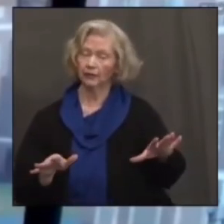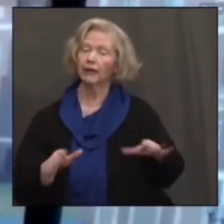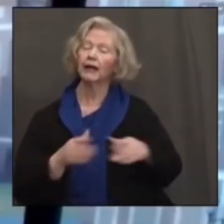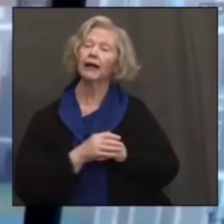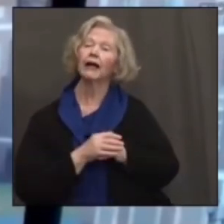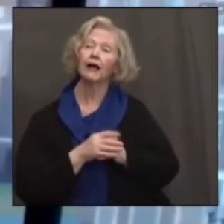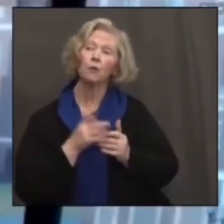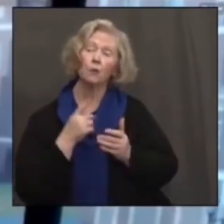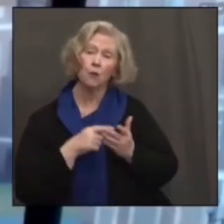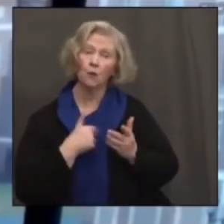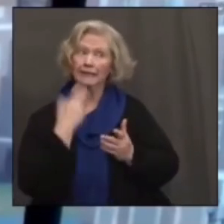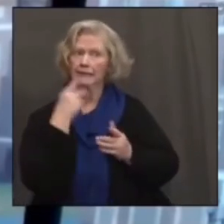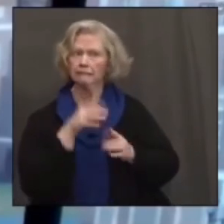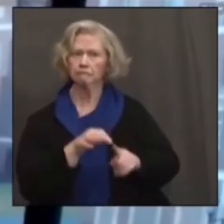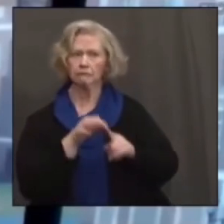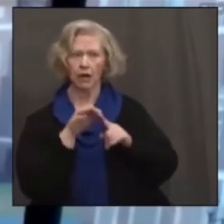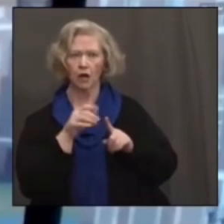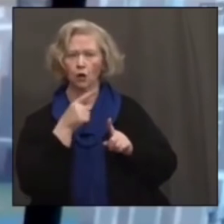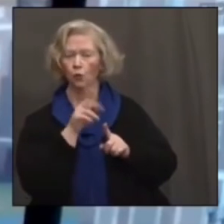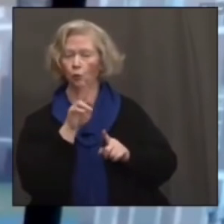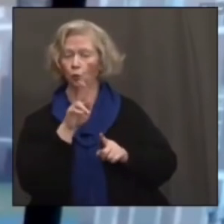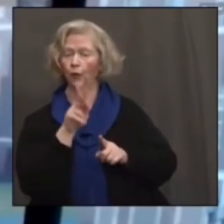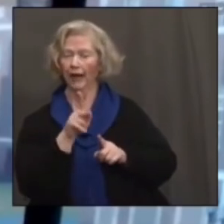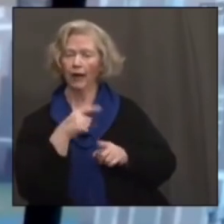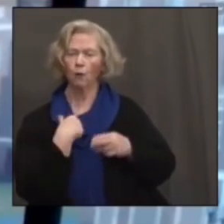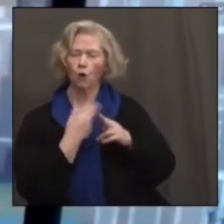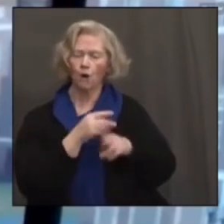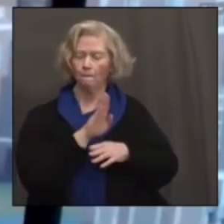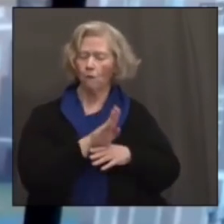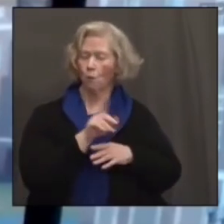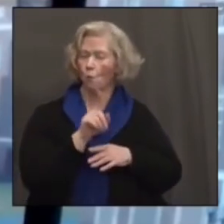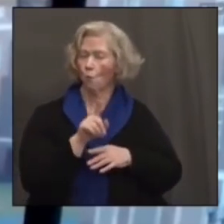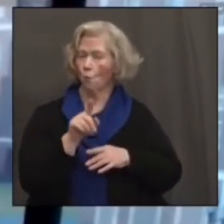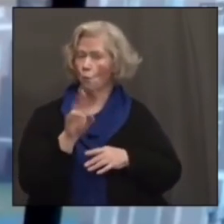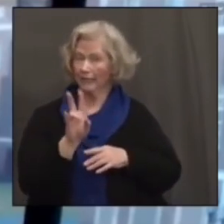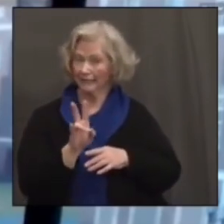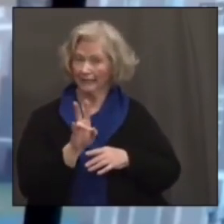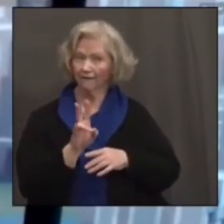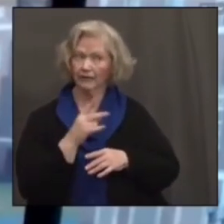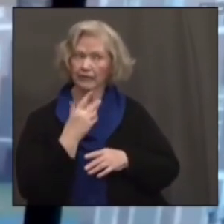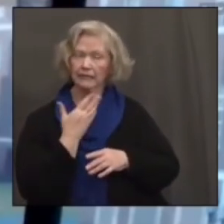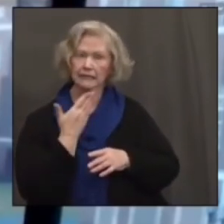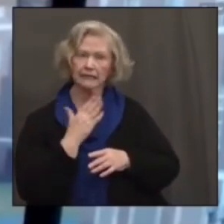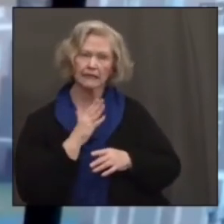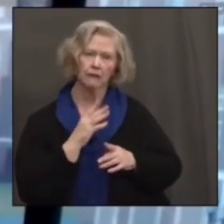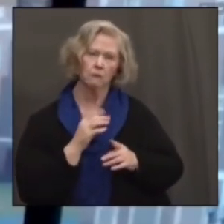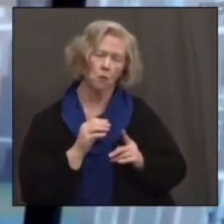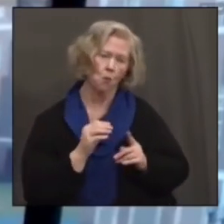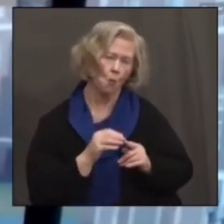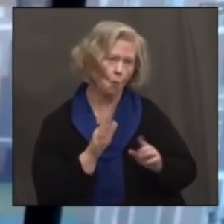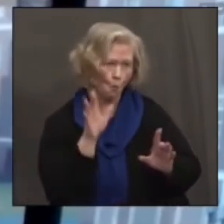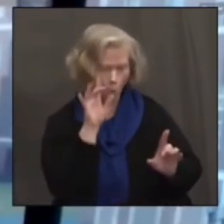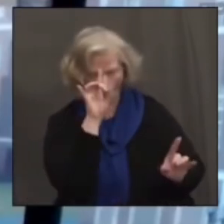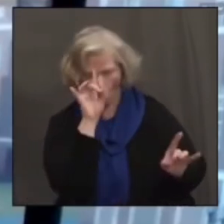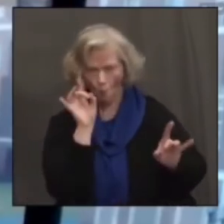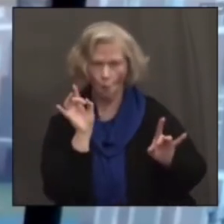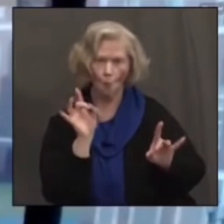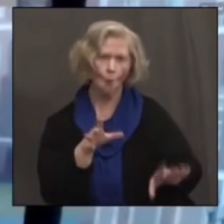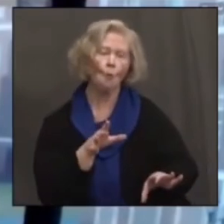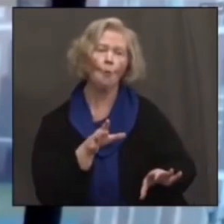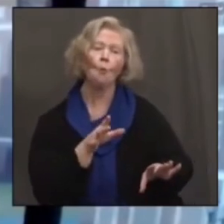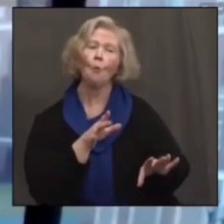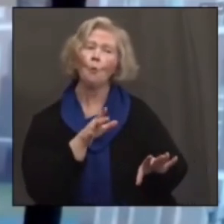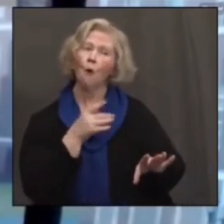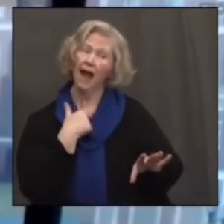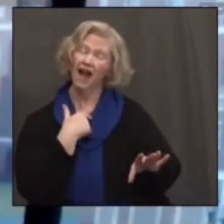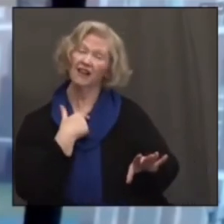moment, the UK variant, which we call B117, is actually more virulent. And this actually can cause higher